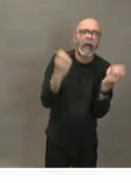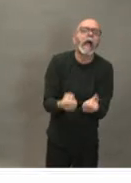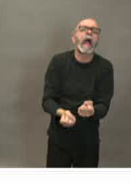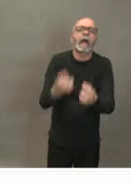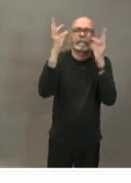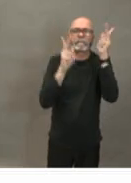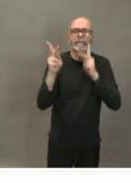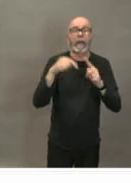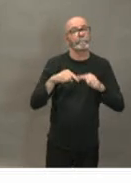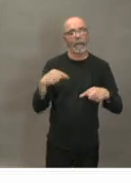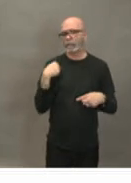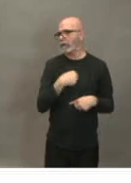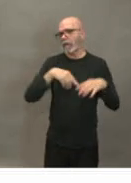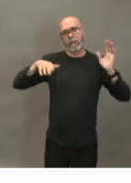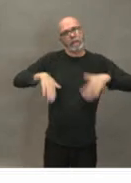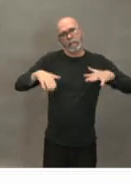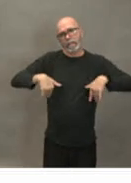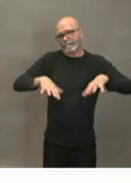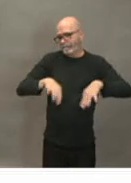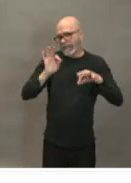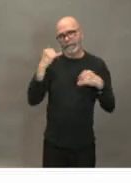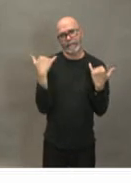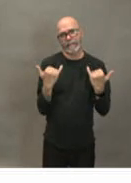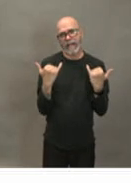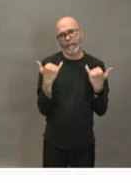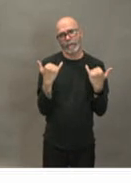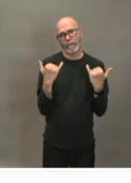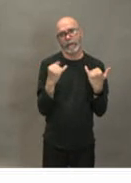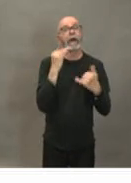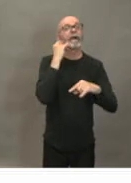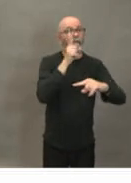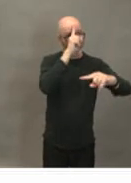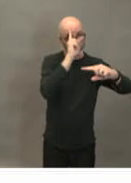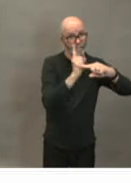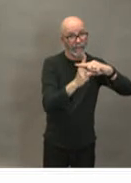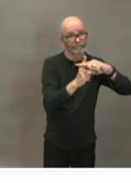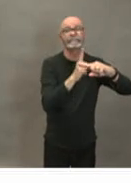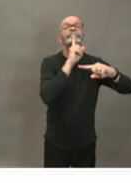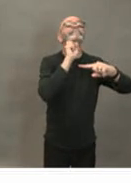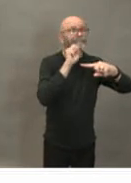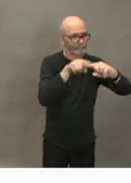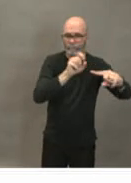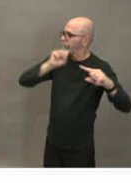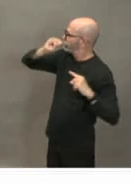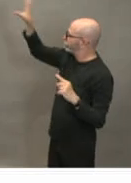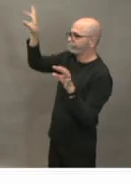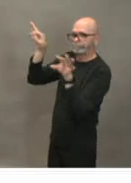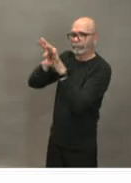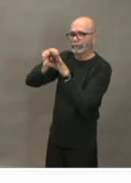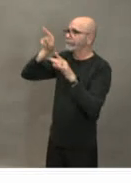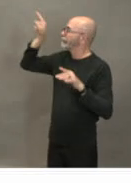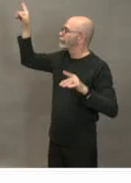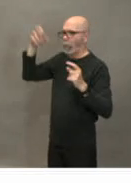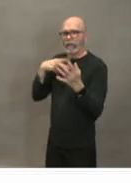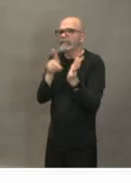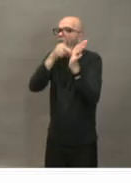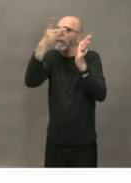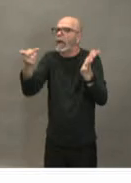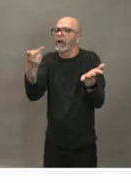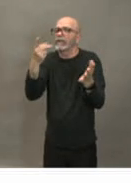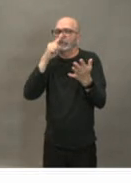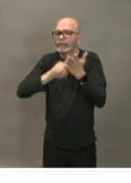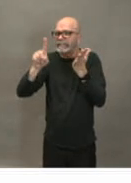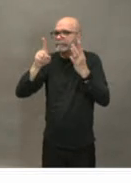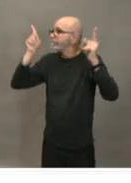we would release a presumptive positive but send it off to the national microbiology lab for confirmation is there any risk right now that uh the national